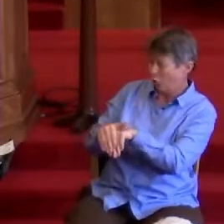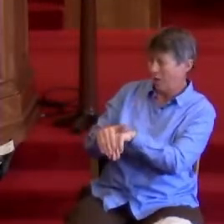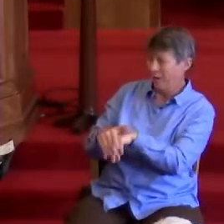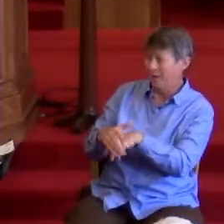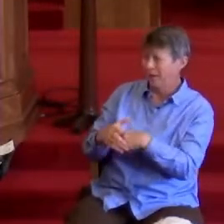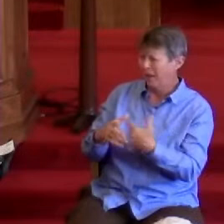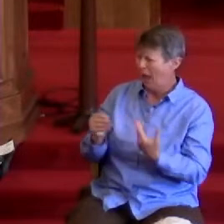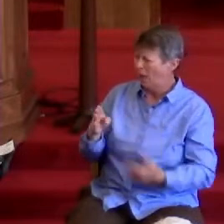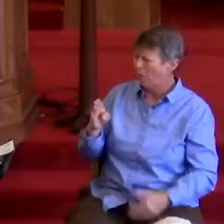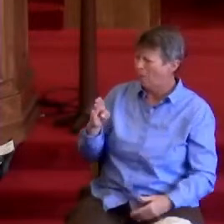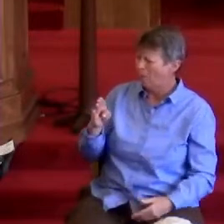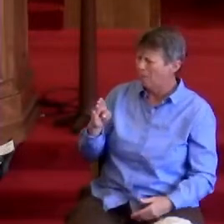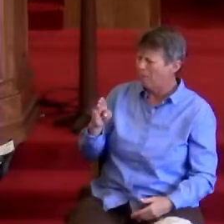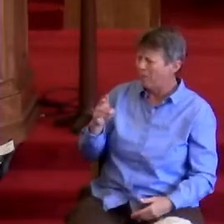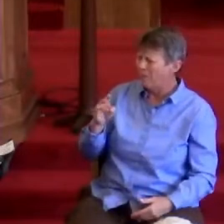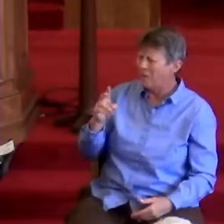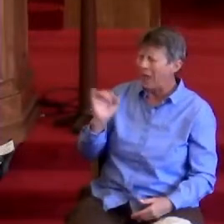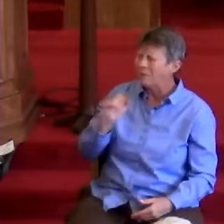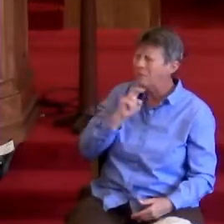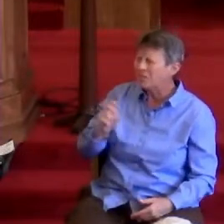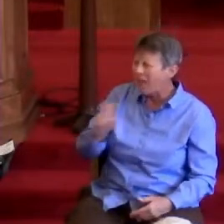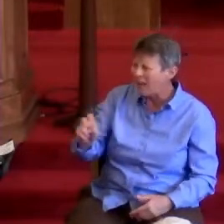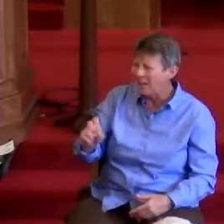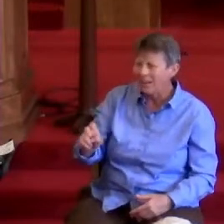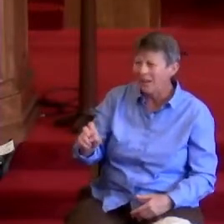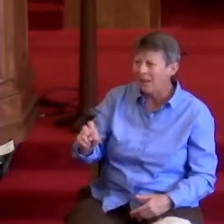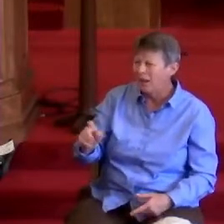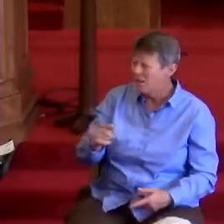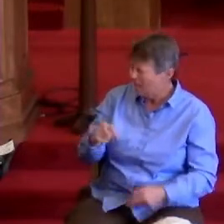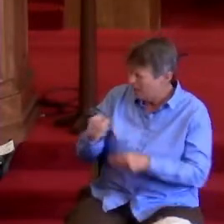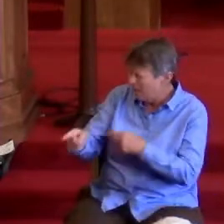of vipers and expect them to respond by saying, thank you.